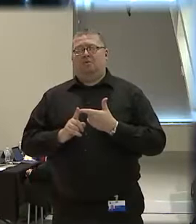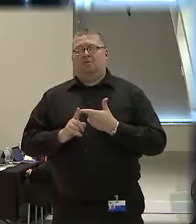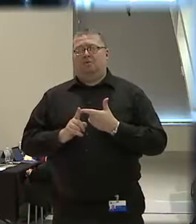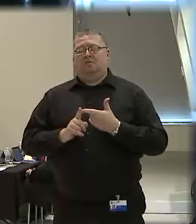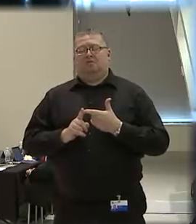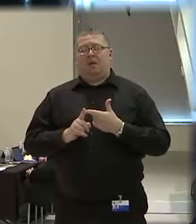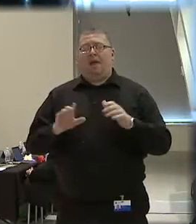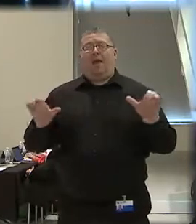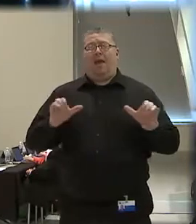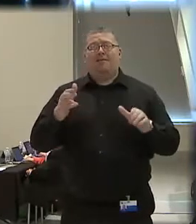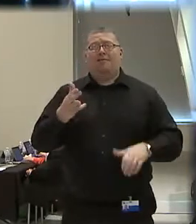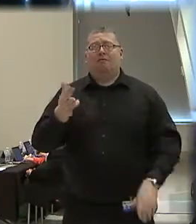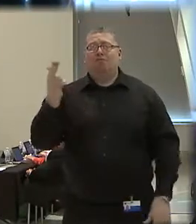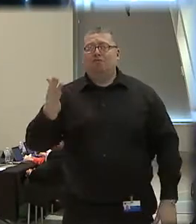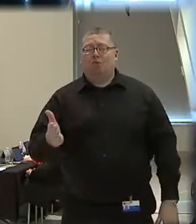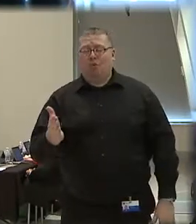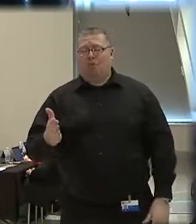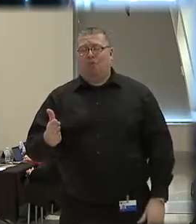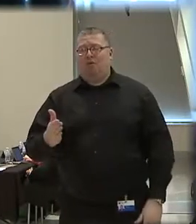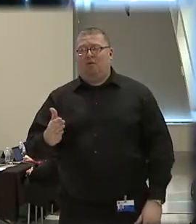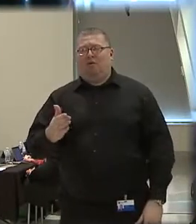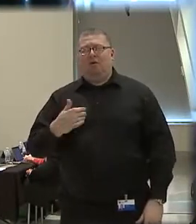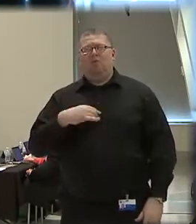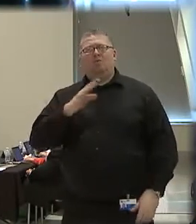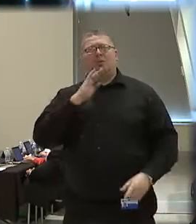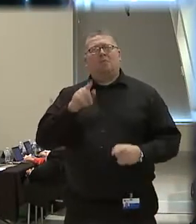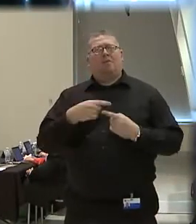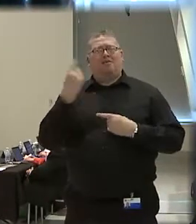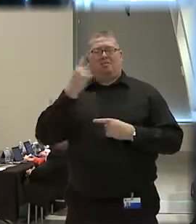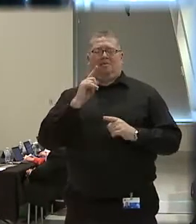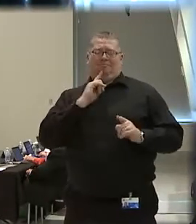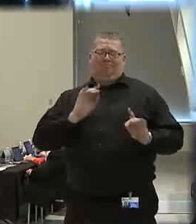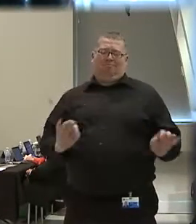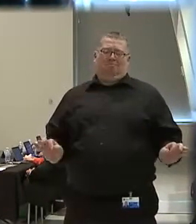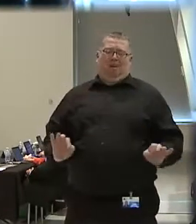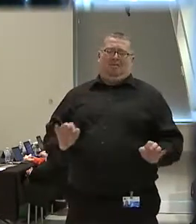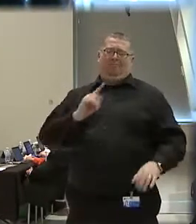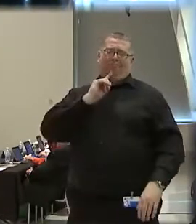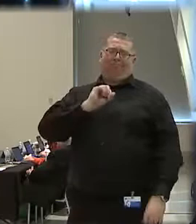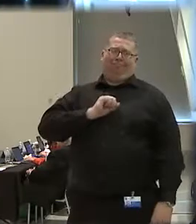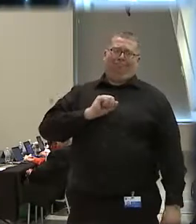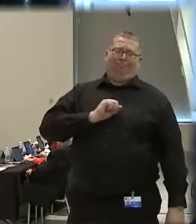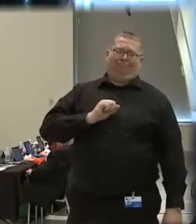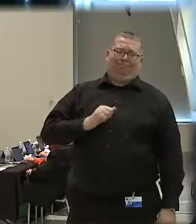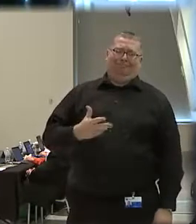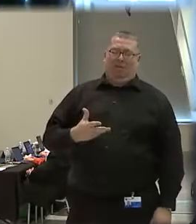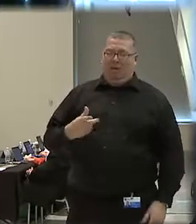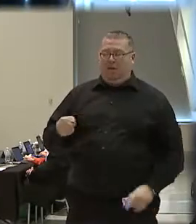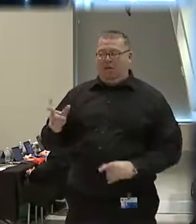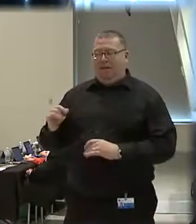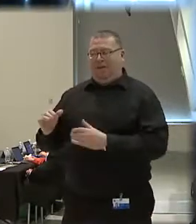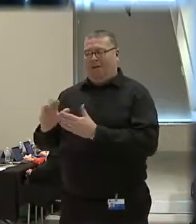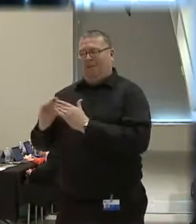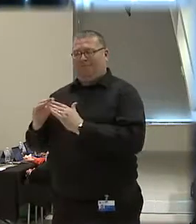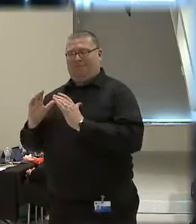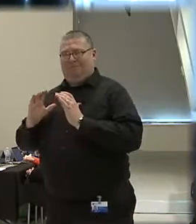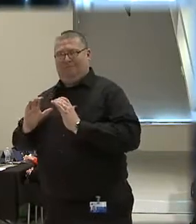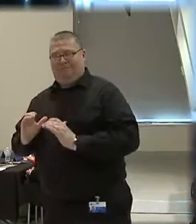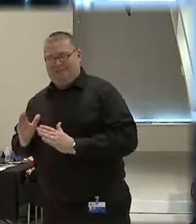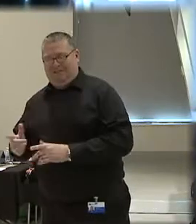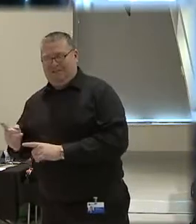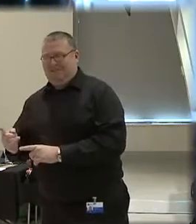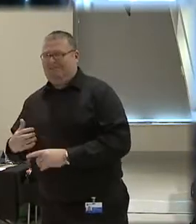something where you are talking about something relatively minor and the citizen is very